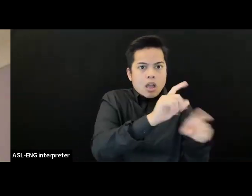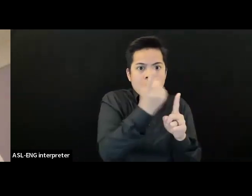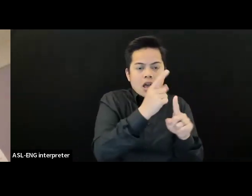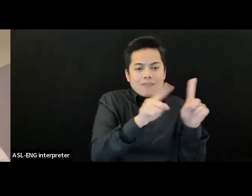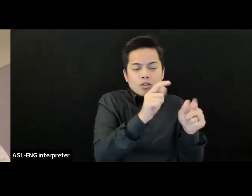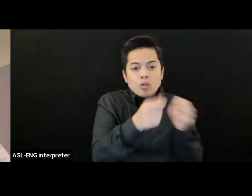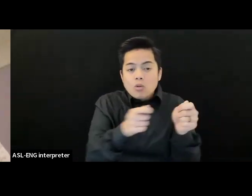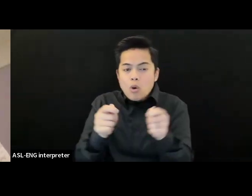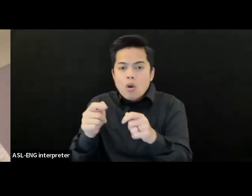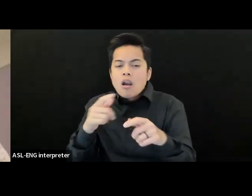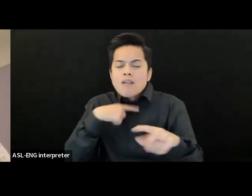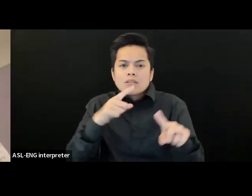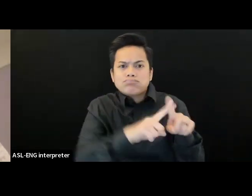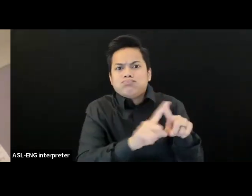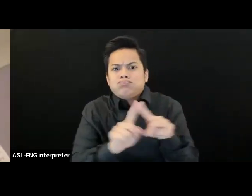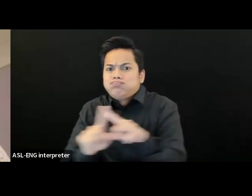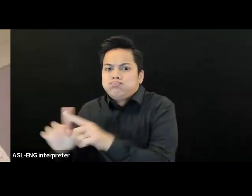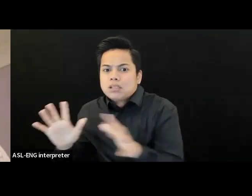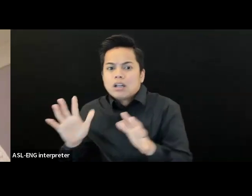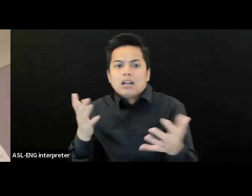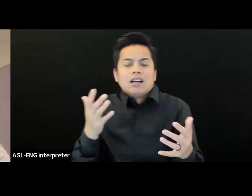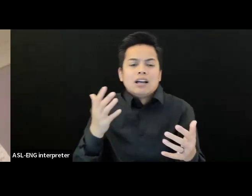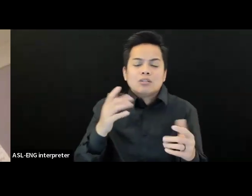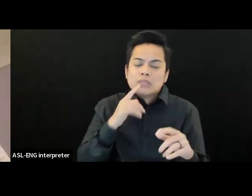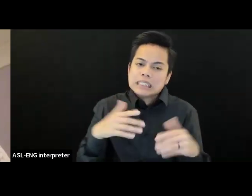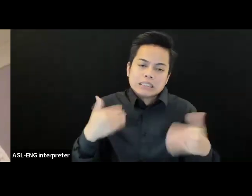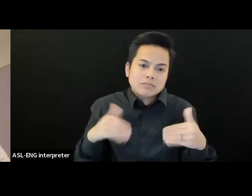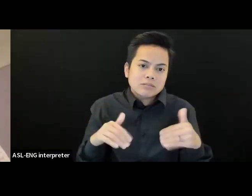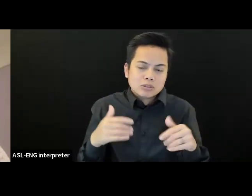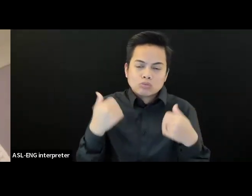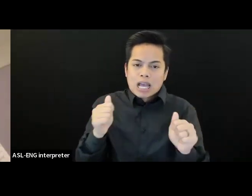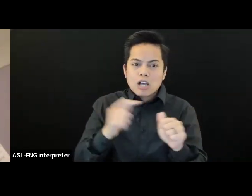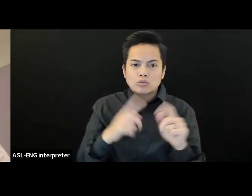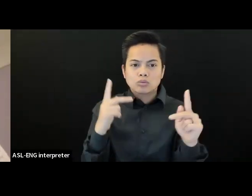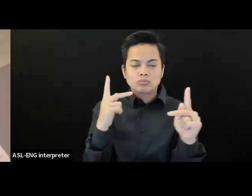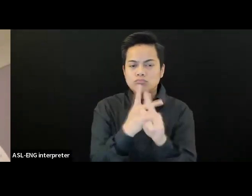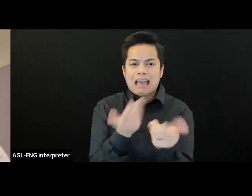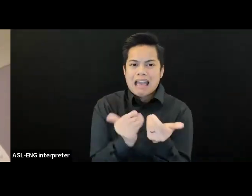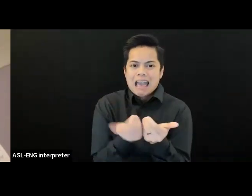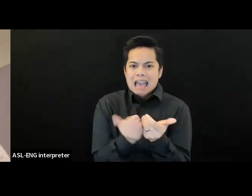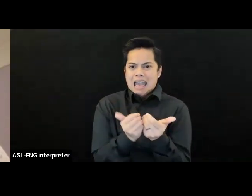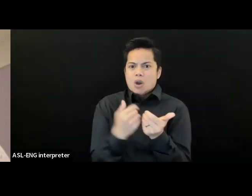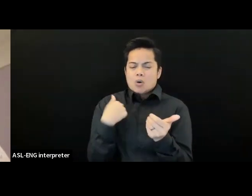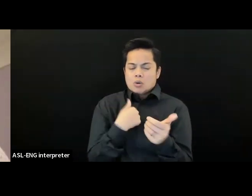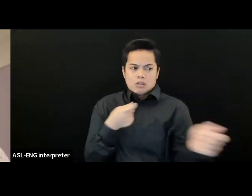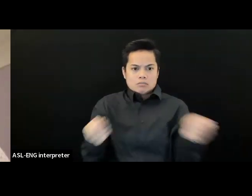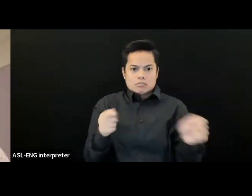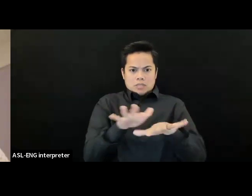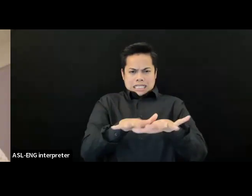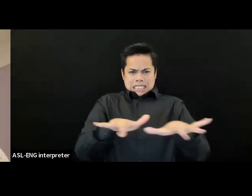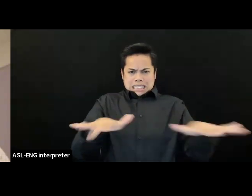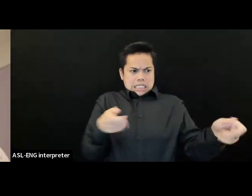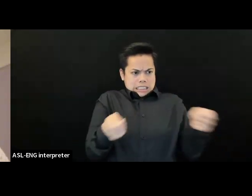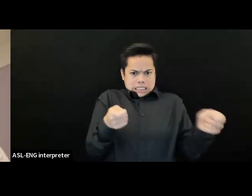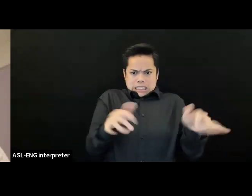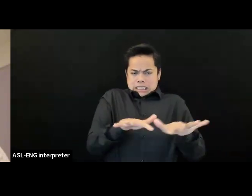various de-escalation procedures and, um, having some very clear internal policies about what happens